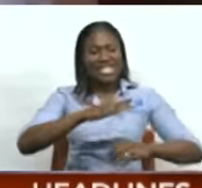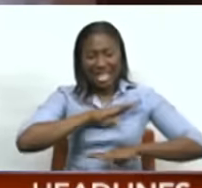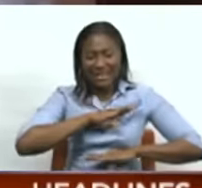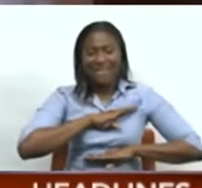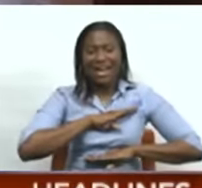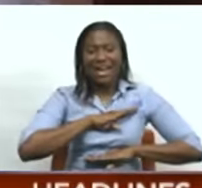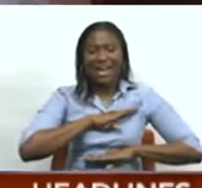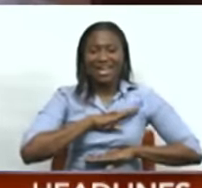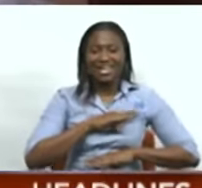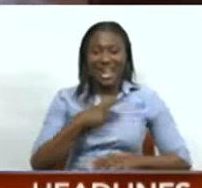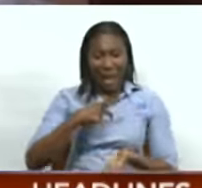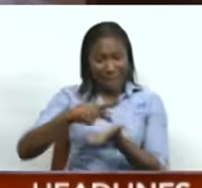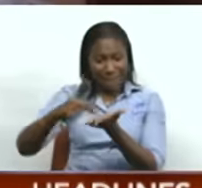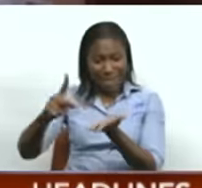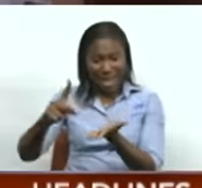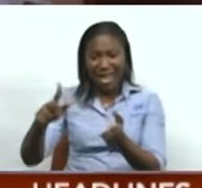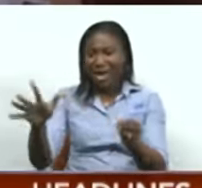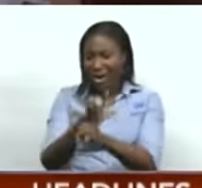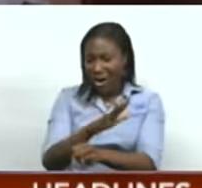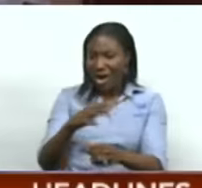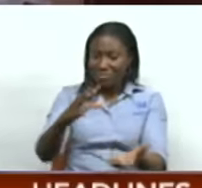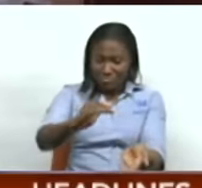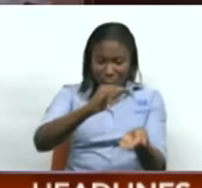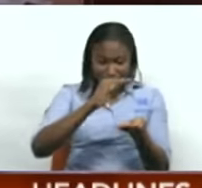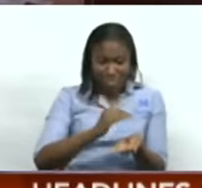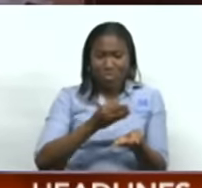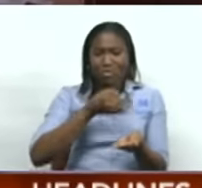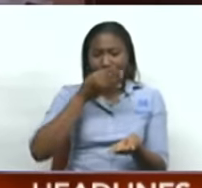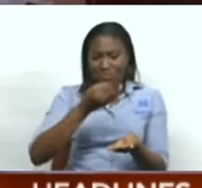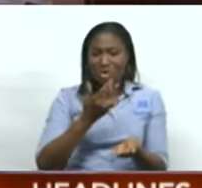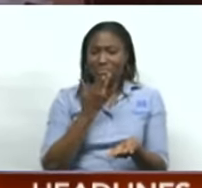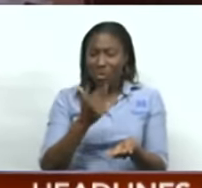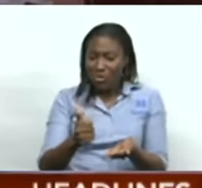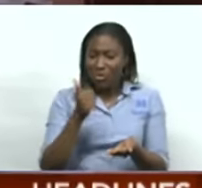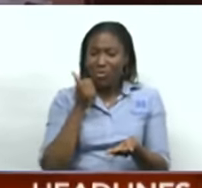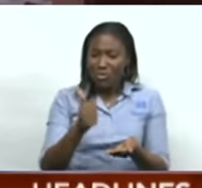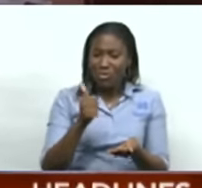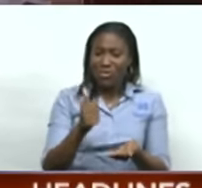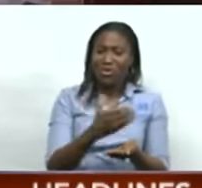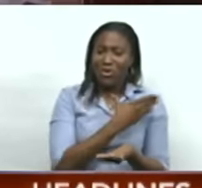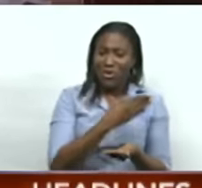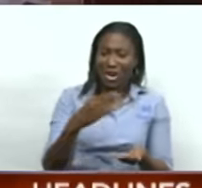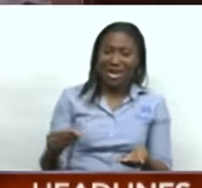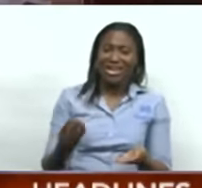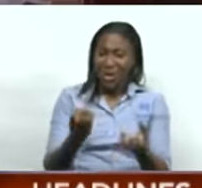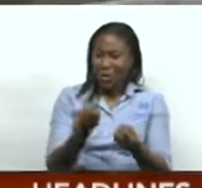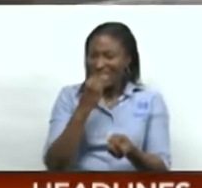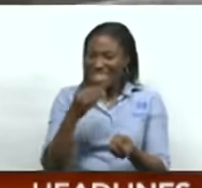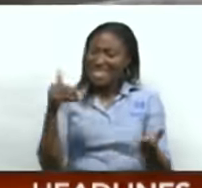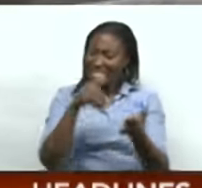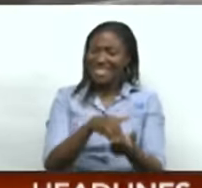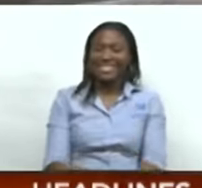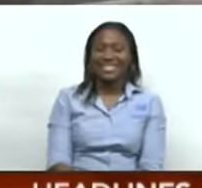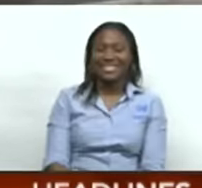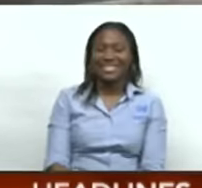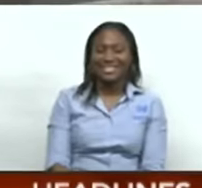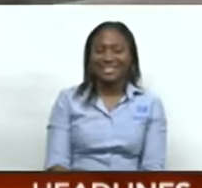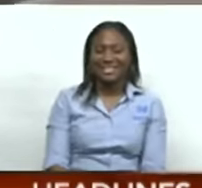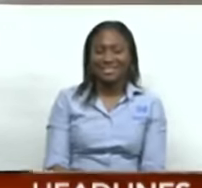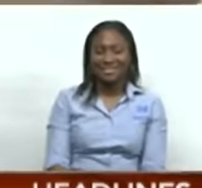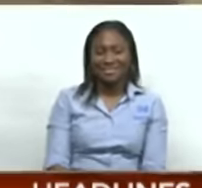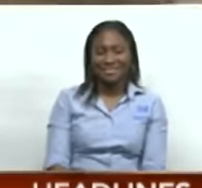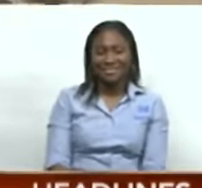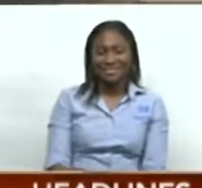what they paid for it, it was wilted, it was tasty, and they must want to eat it another time. Paveja Gopal Chan,